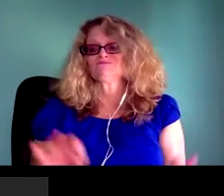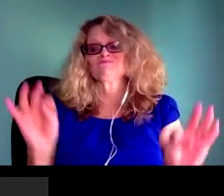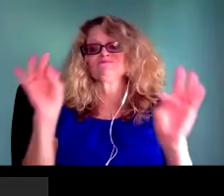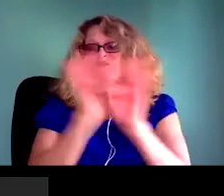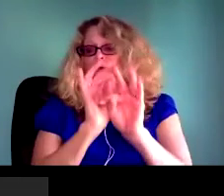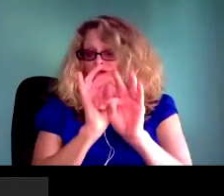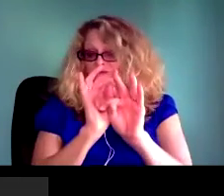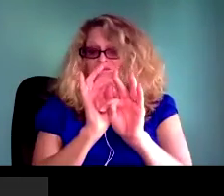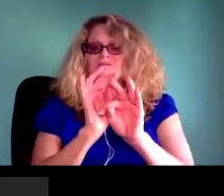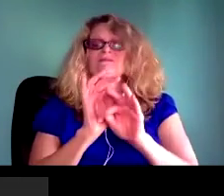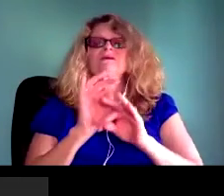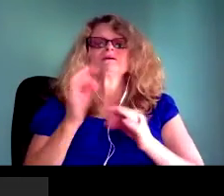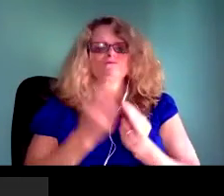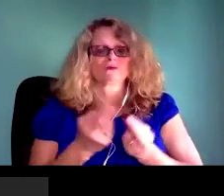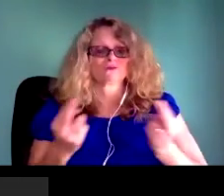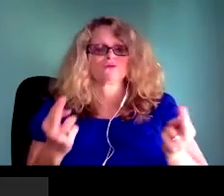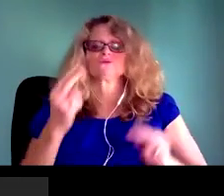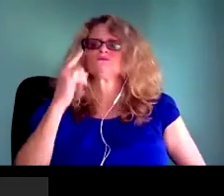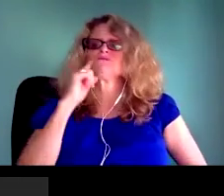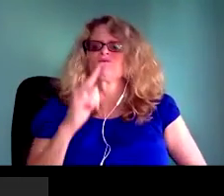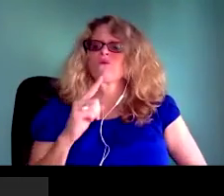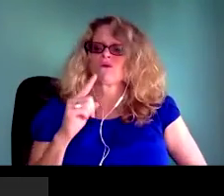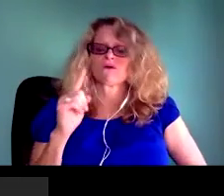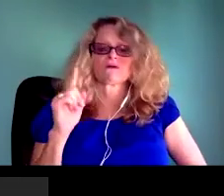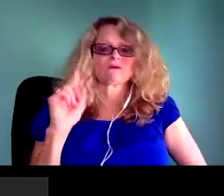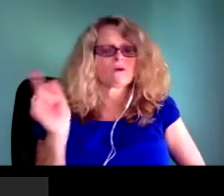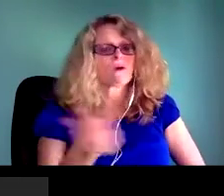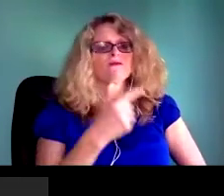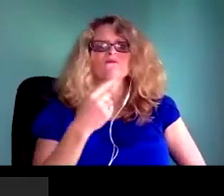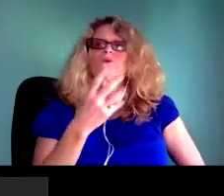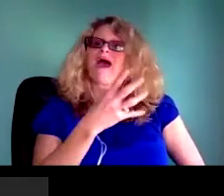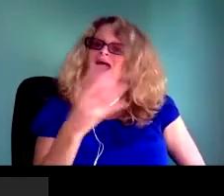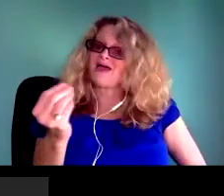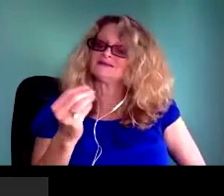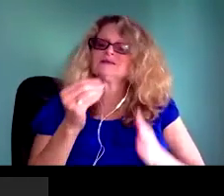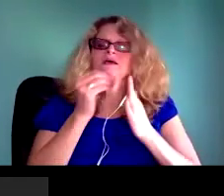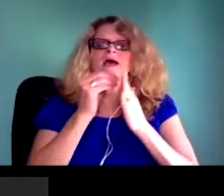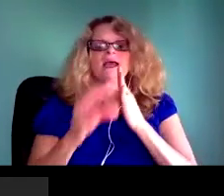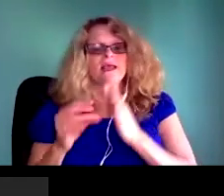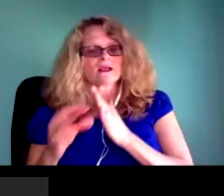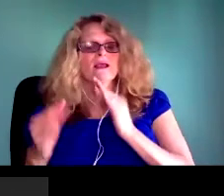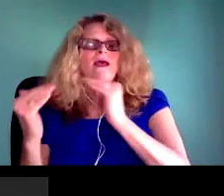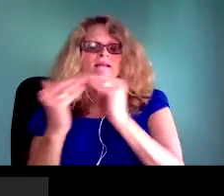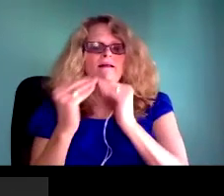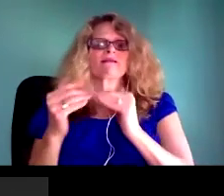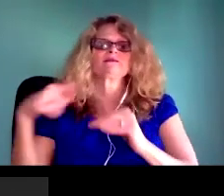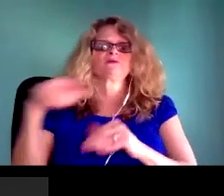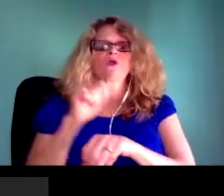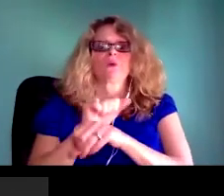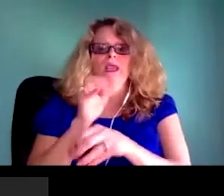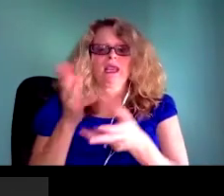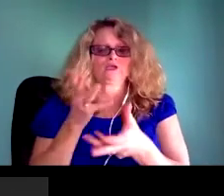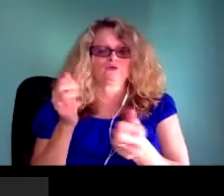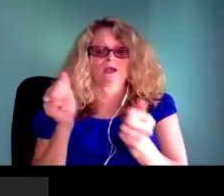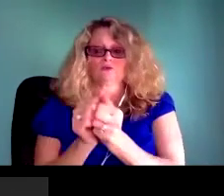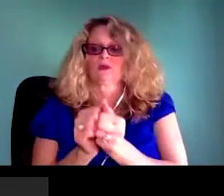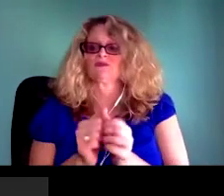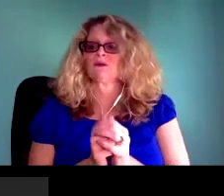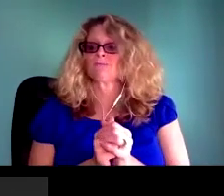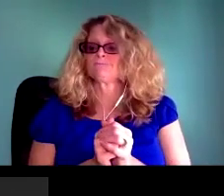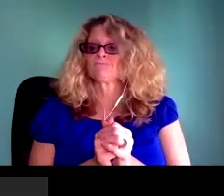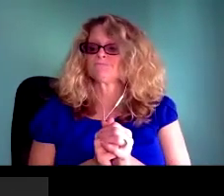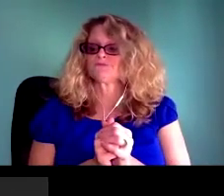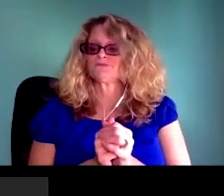thinking about in terms of the harms of different kinds of digital technology platforms and media companies,